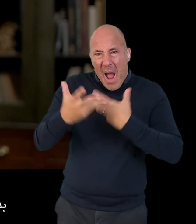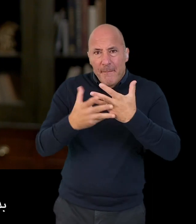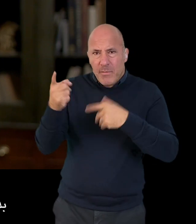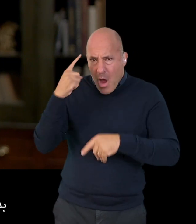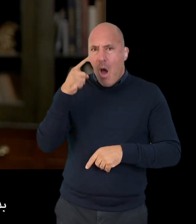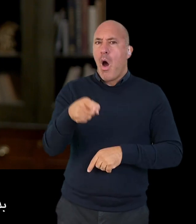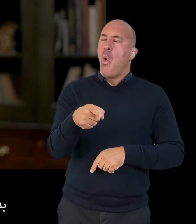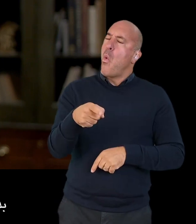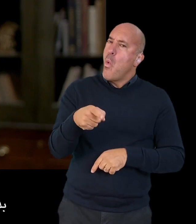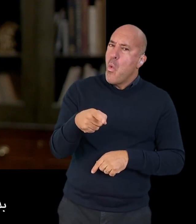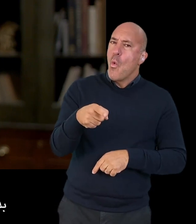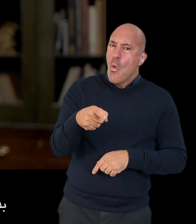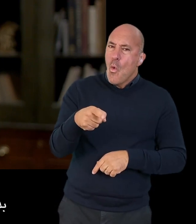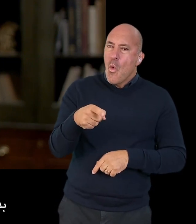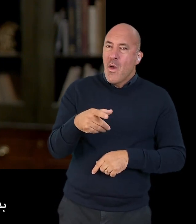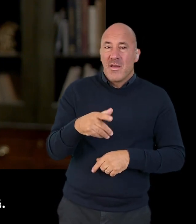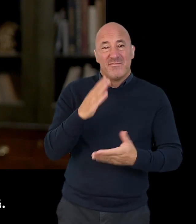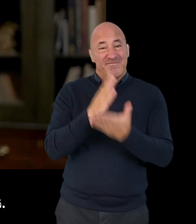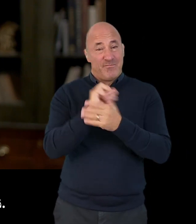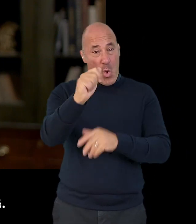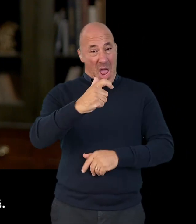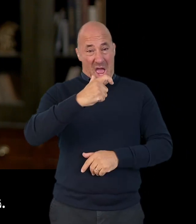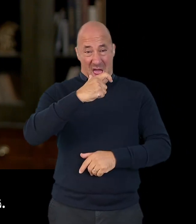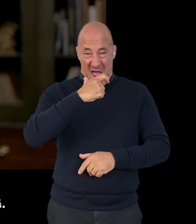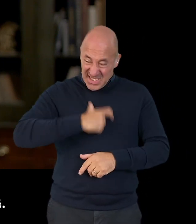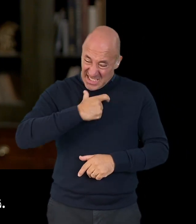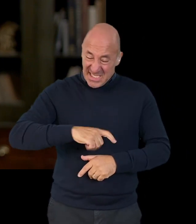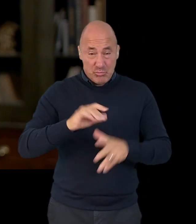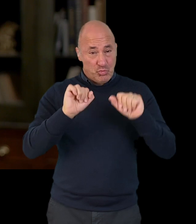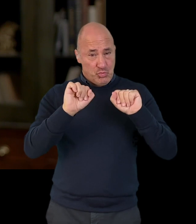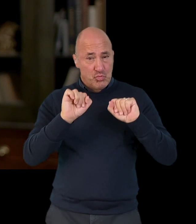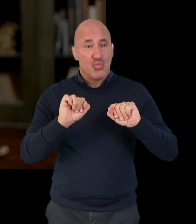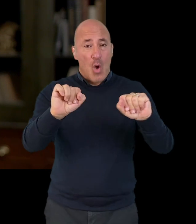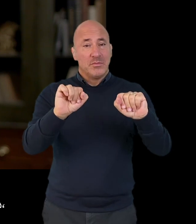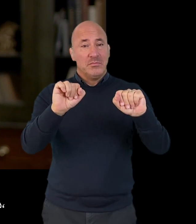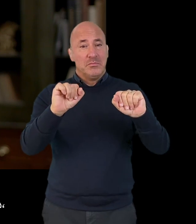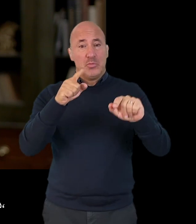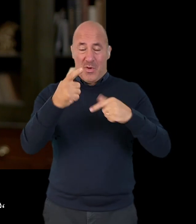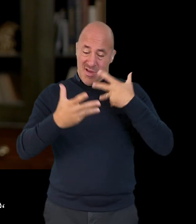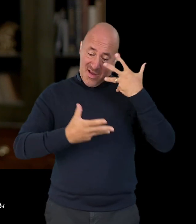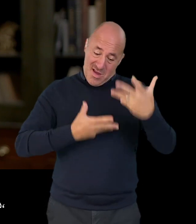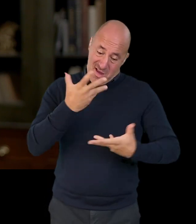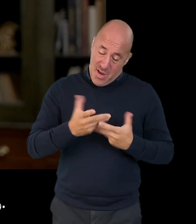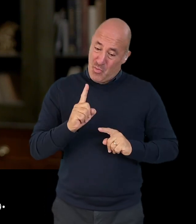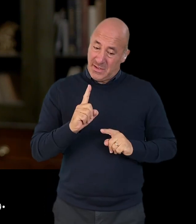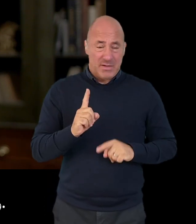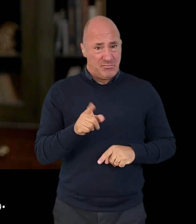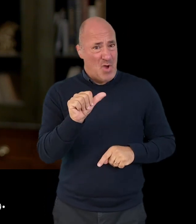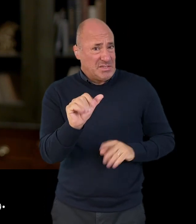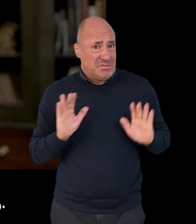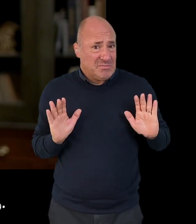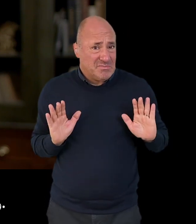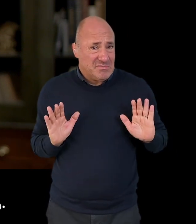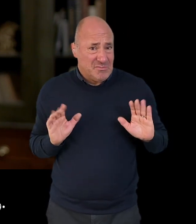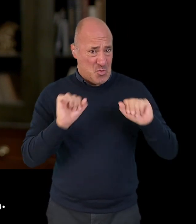rather than a label that somebody else has thought of. And it's your identity so however you